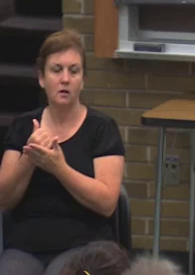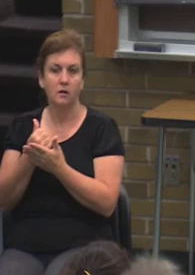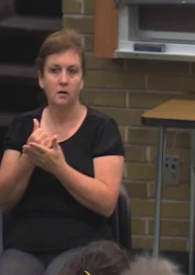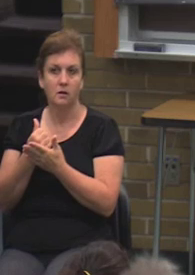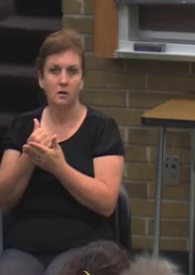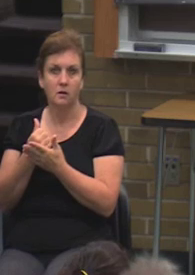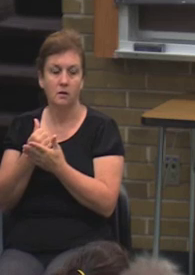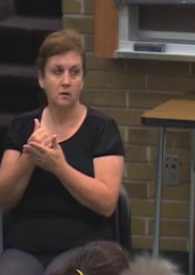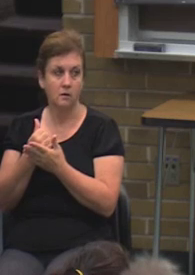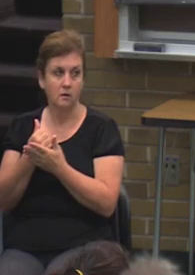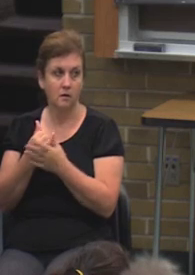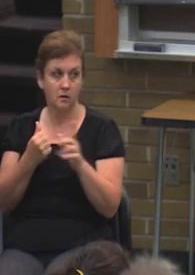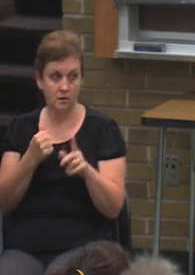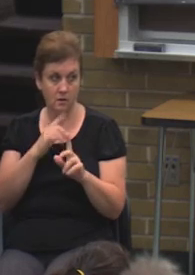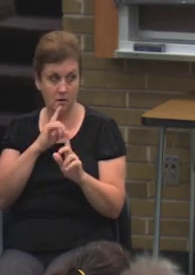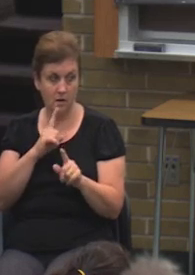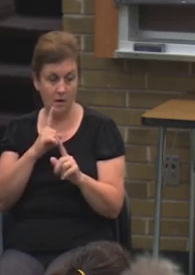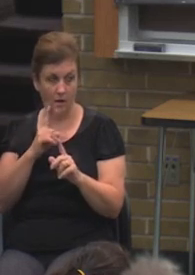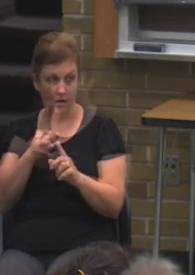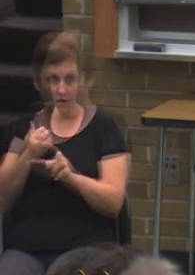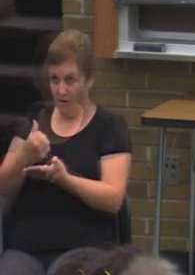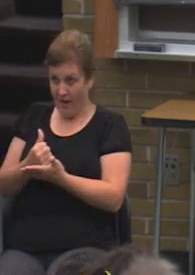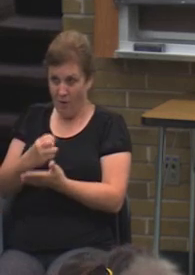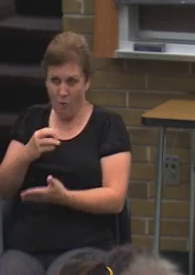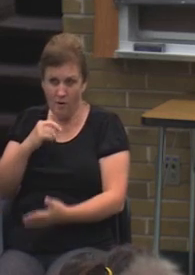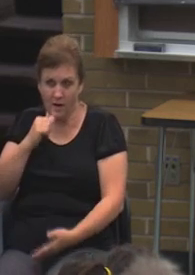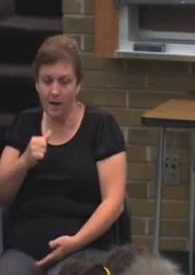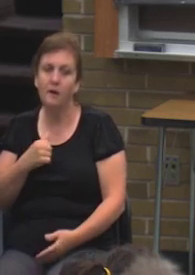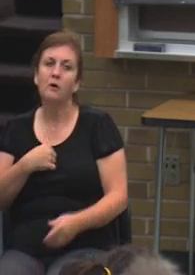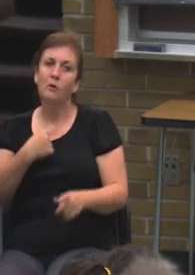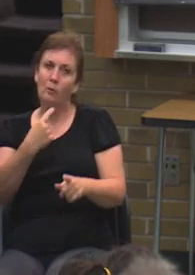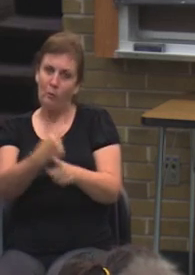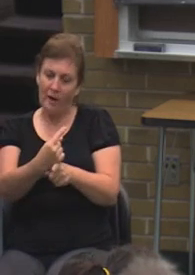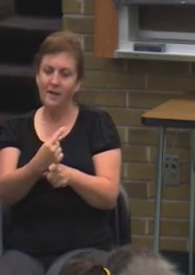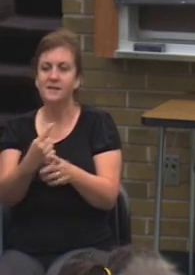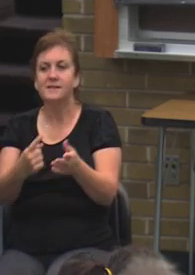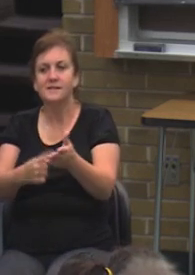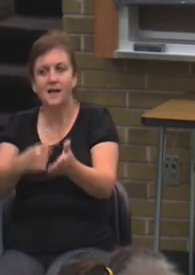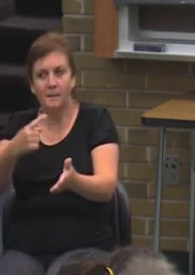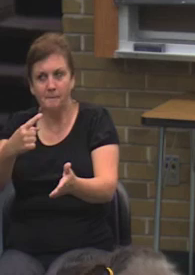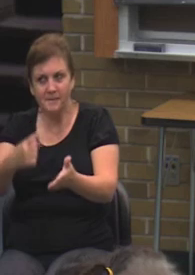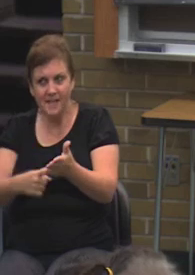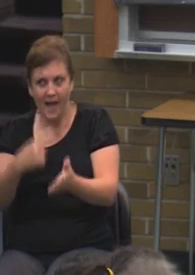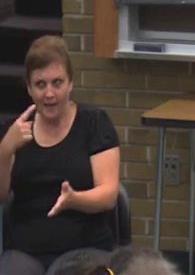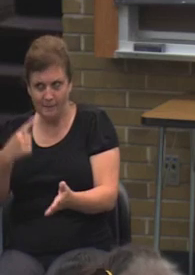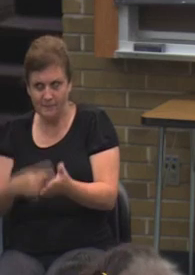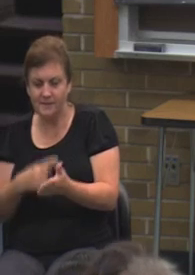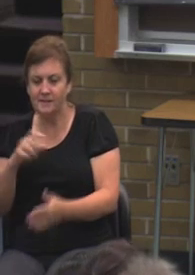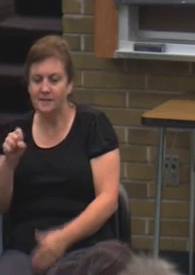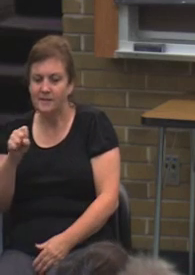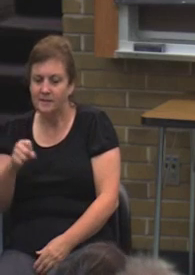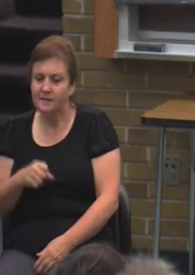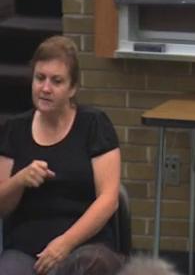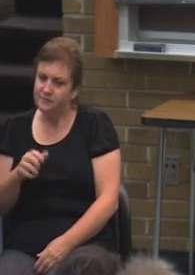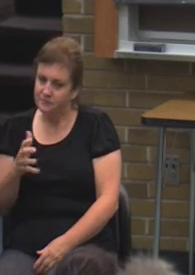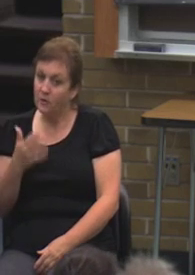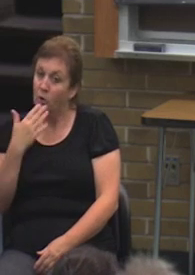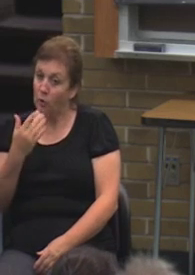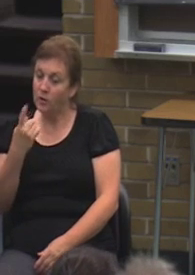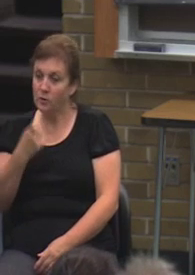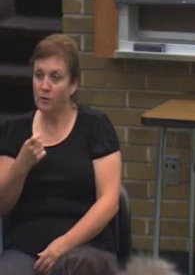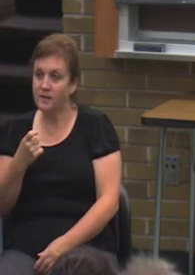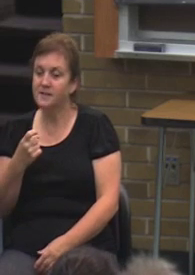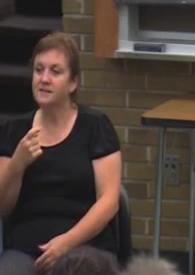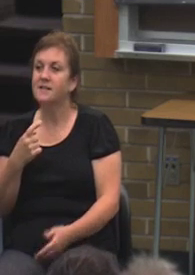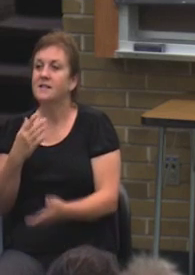address your question, ma'am? But then when you're registering for a class? Correct. In some instances, this is kind of a good question